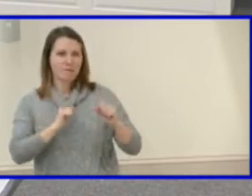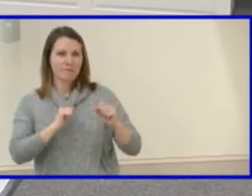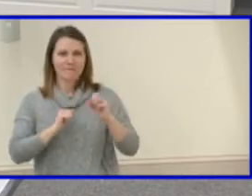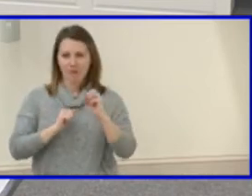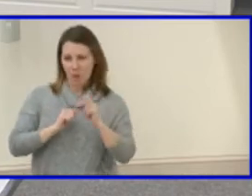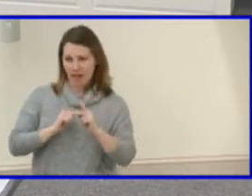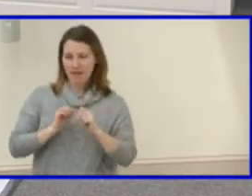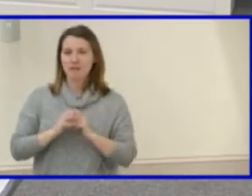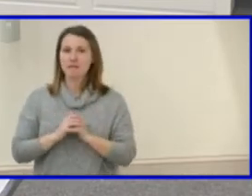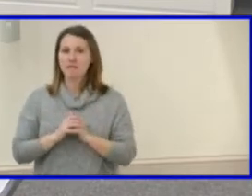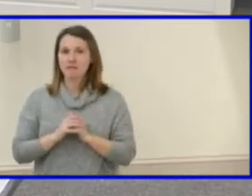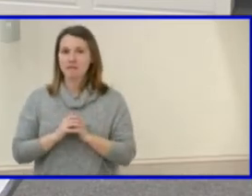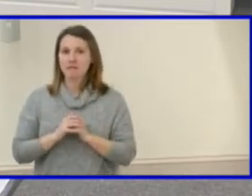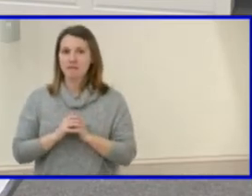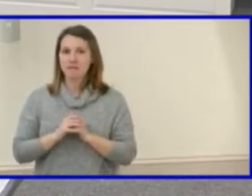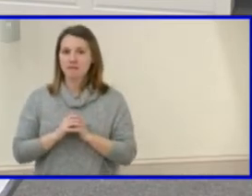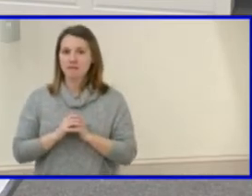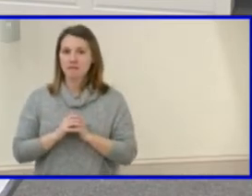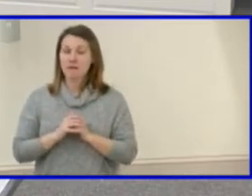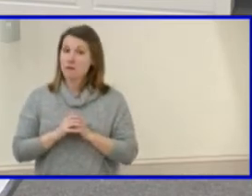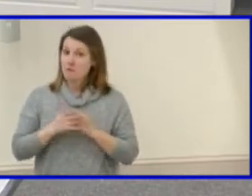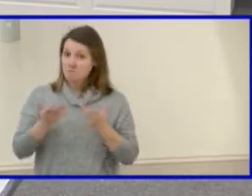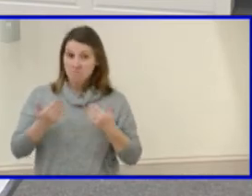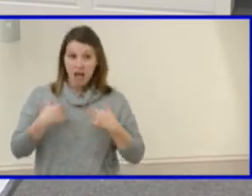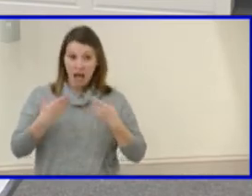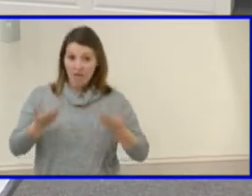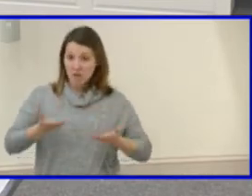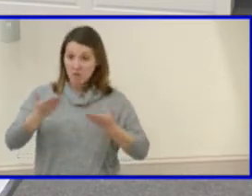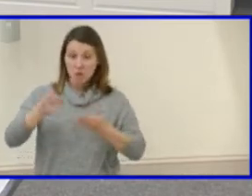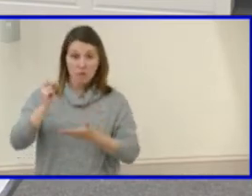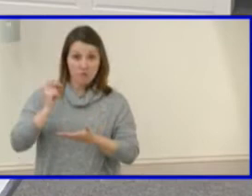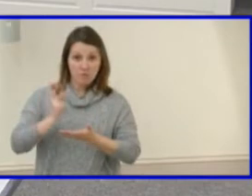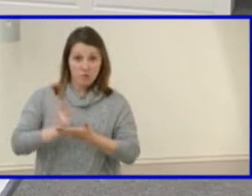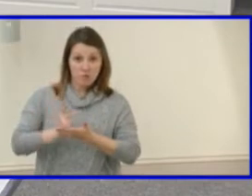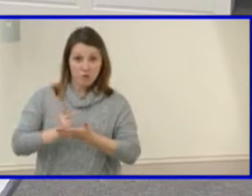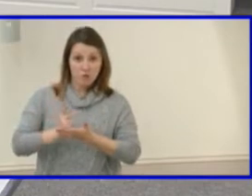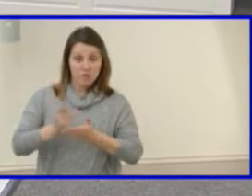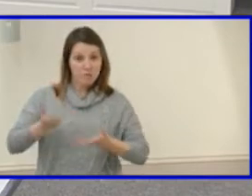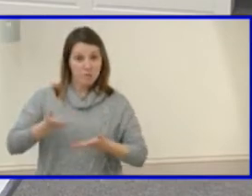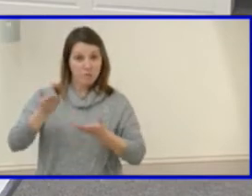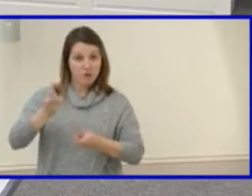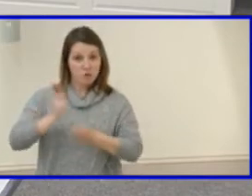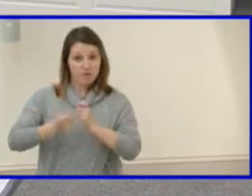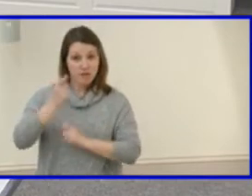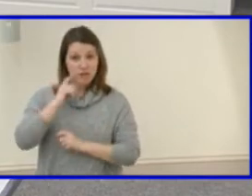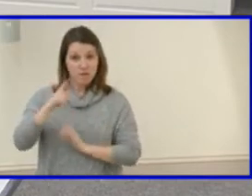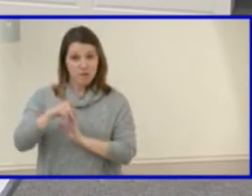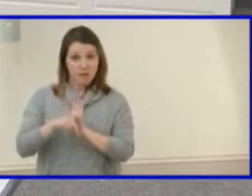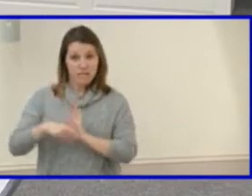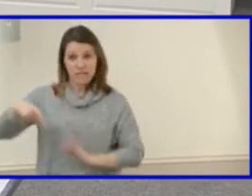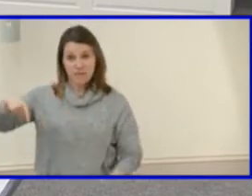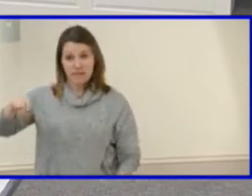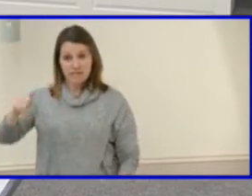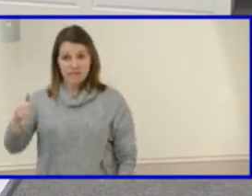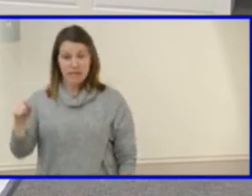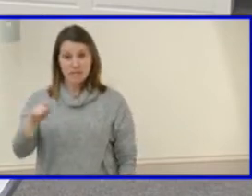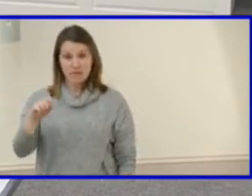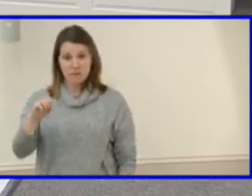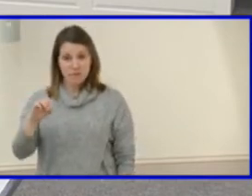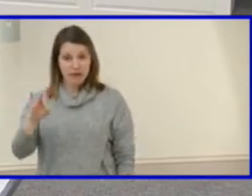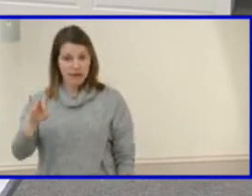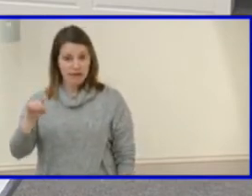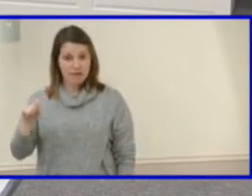Aye. Is there a motion to approve proposed revisions to policy P10-08